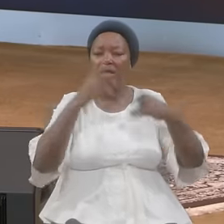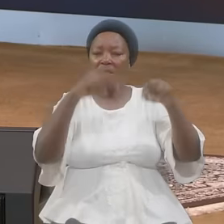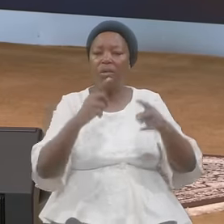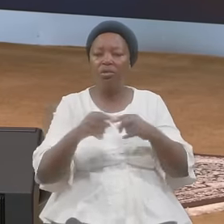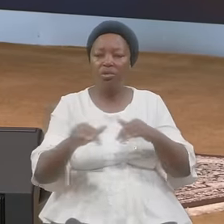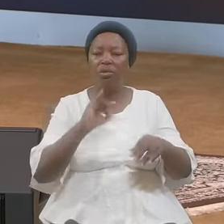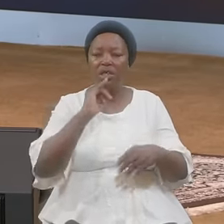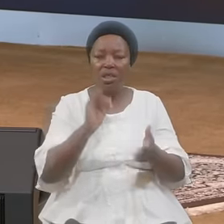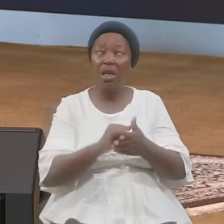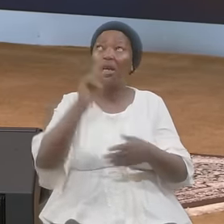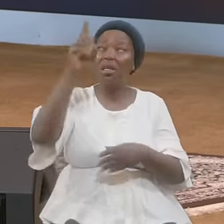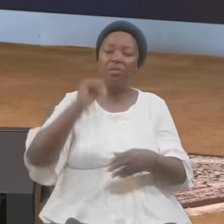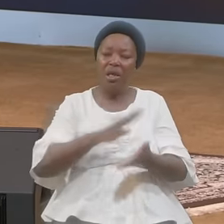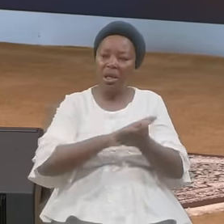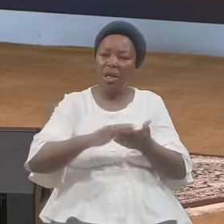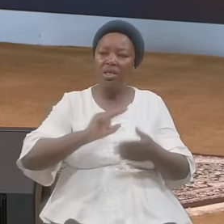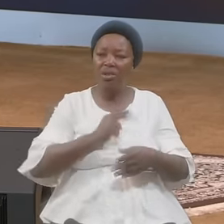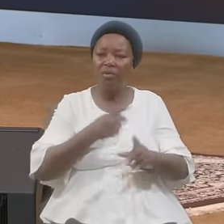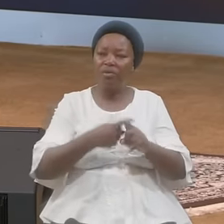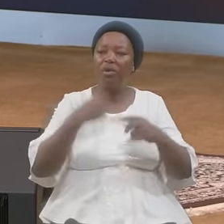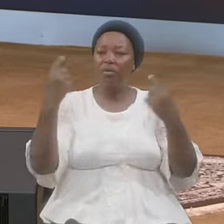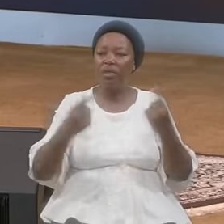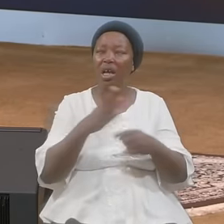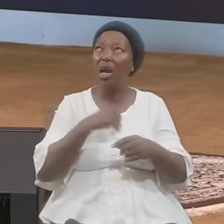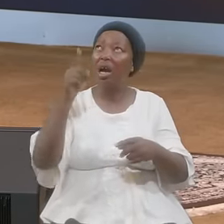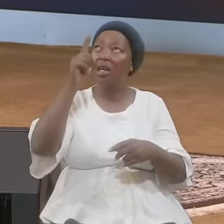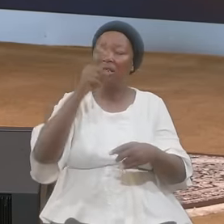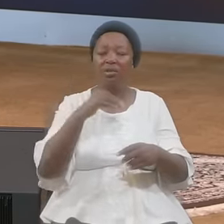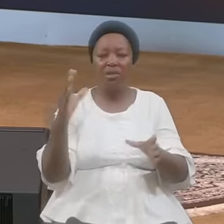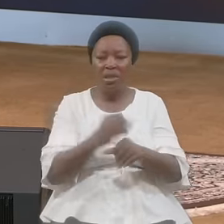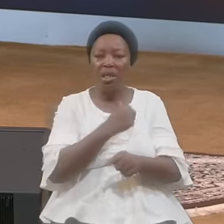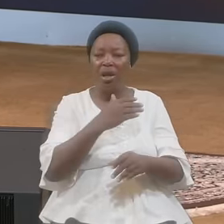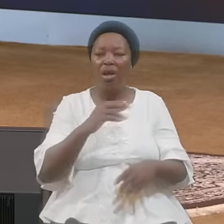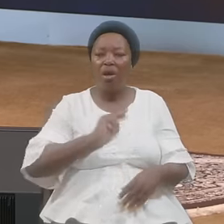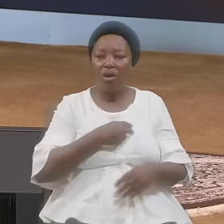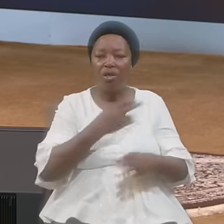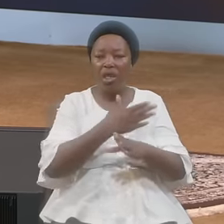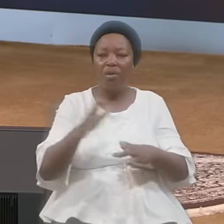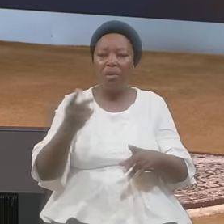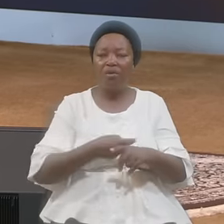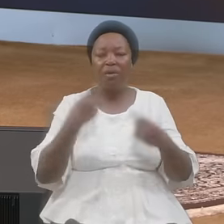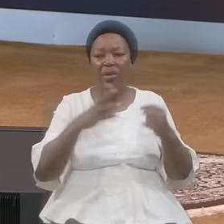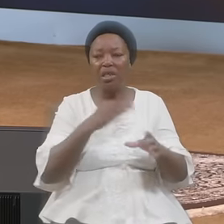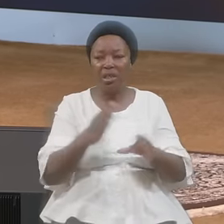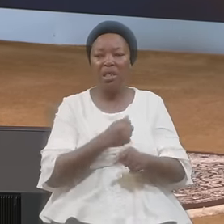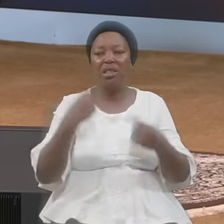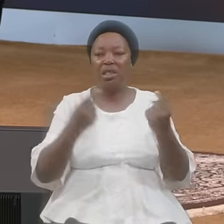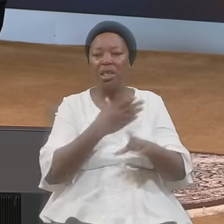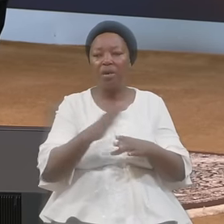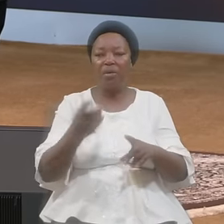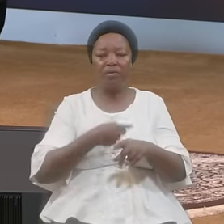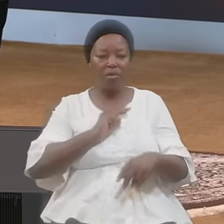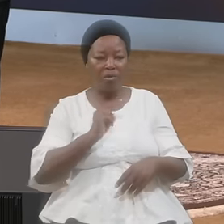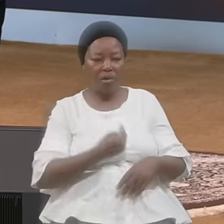From sin And take Us away From sin And take Sins away From us And